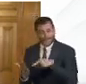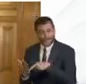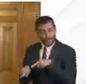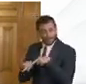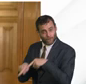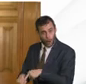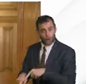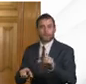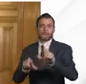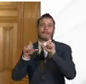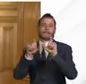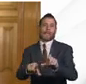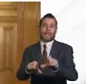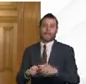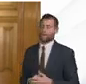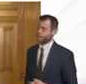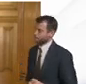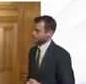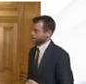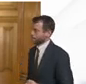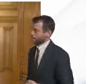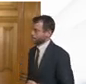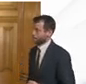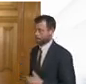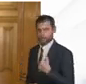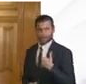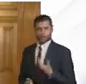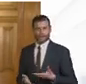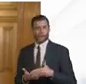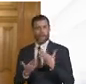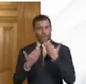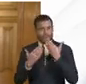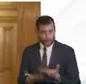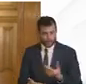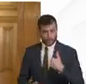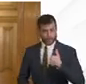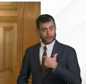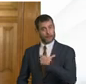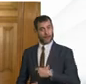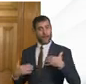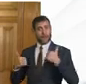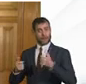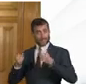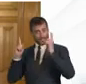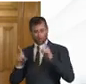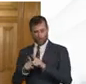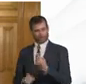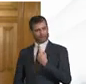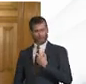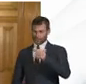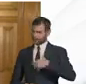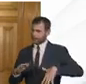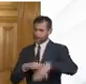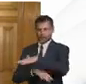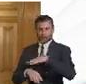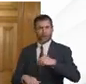point I want to make is one of thanks as health secretary and as a citizen and on behalf of the whole country I want to thank